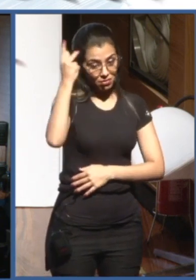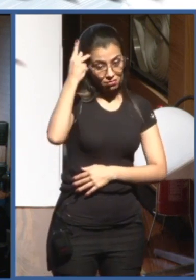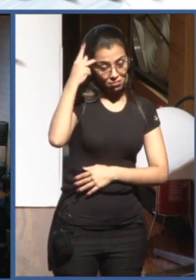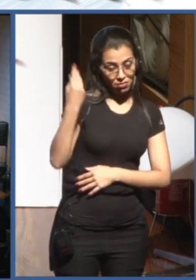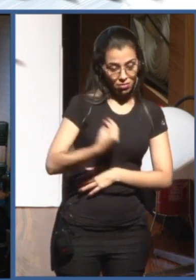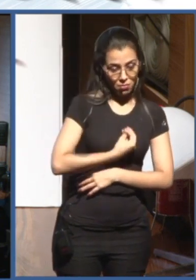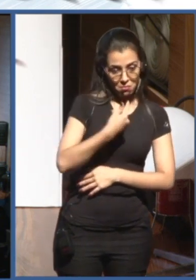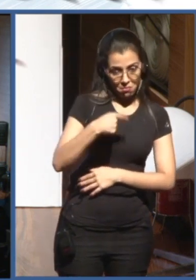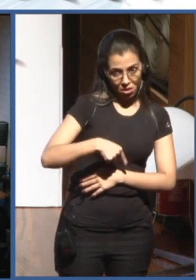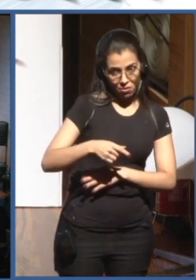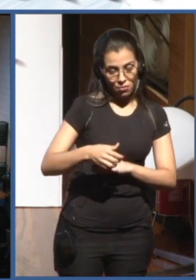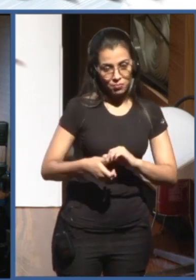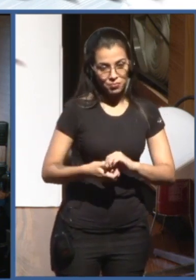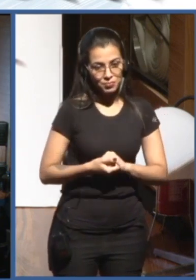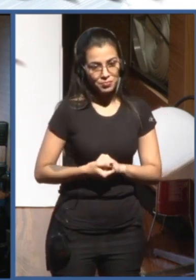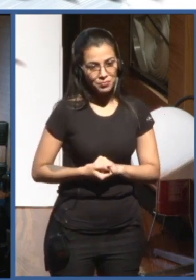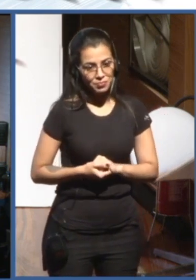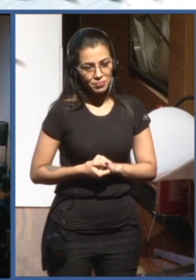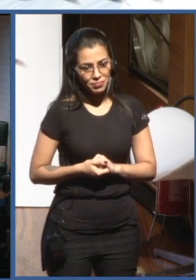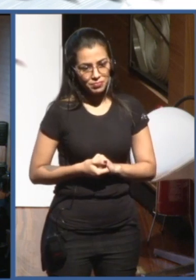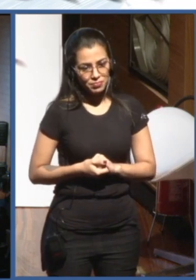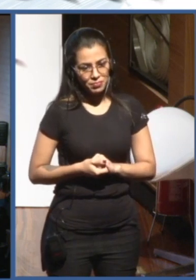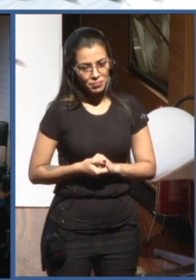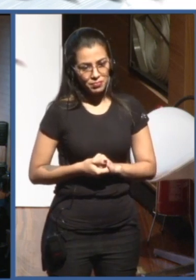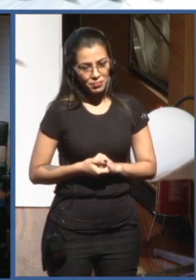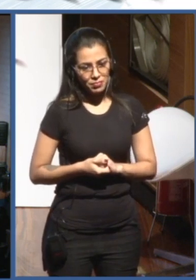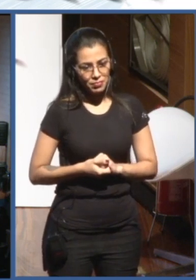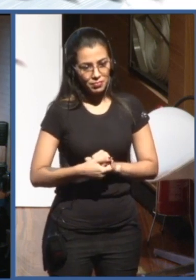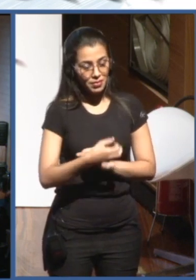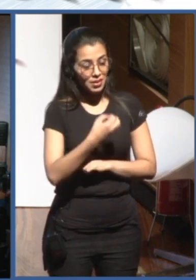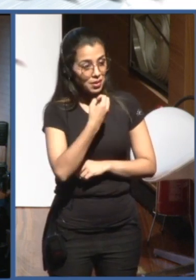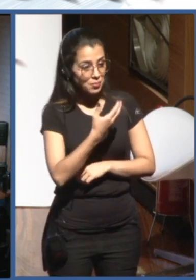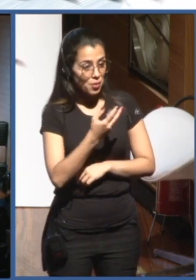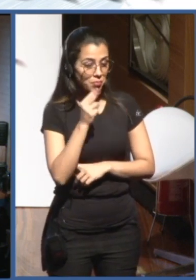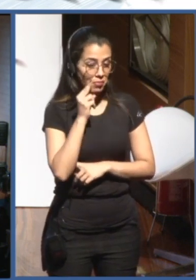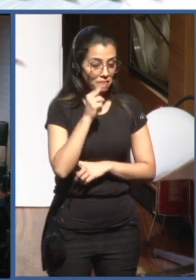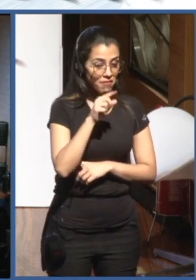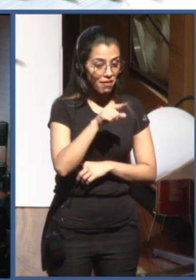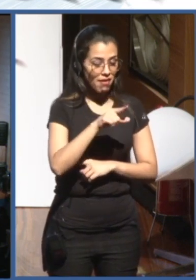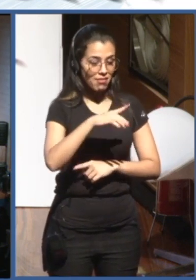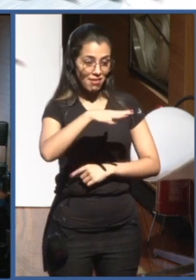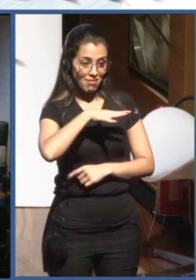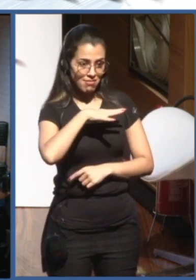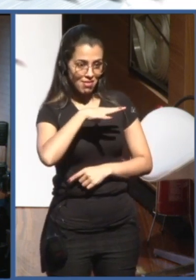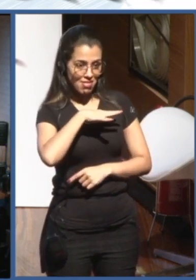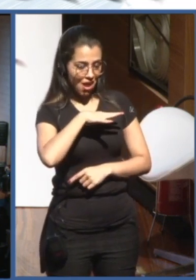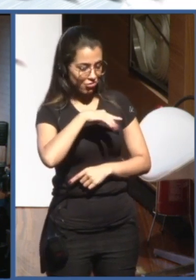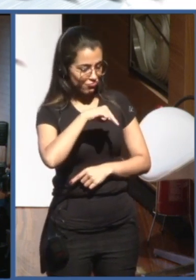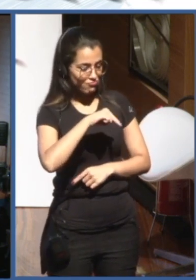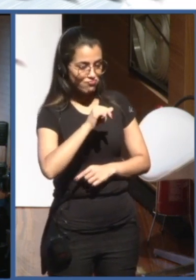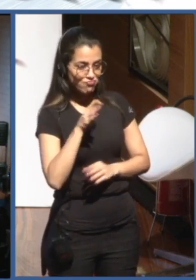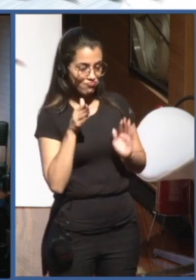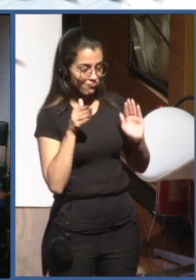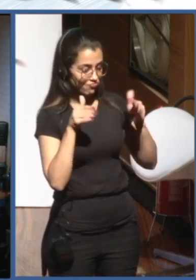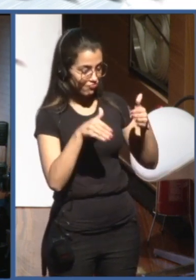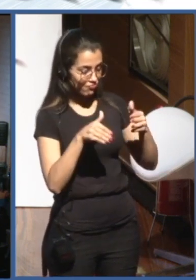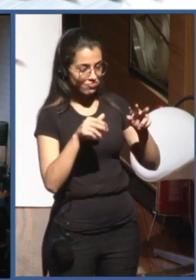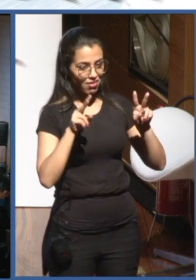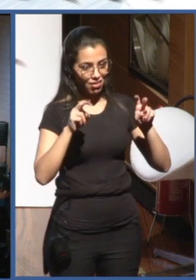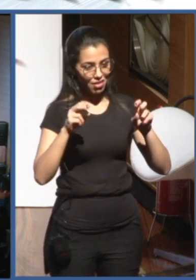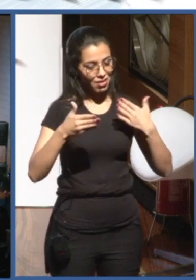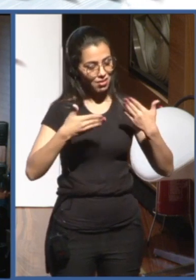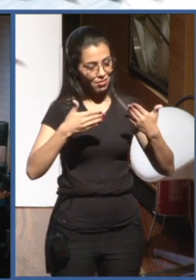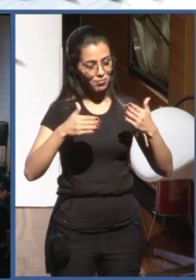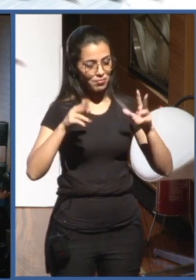So, you know, it's good to see this city be in the center of the conversation on governance. So, quickly, you know,